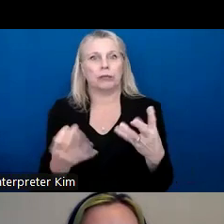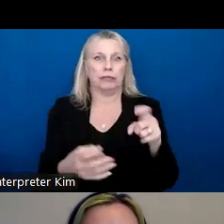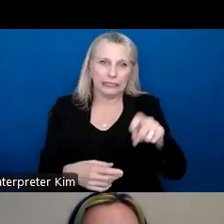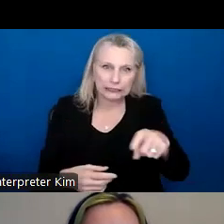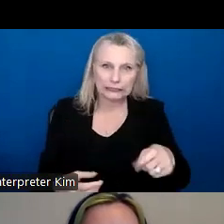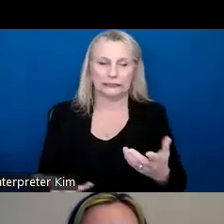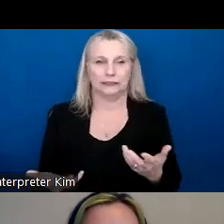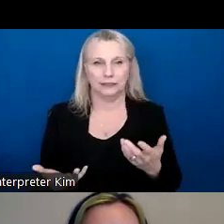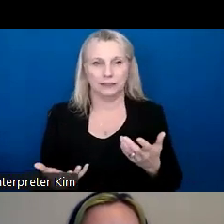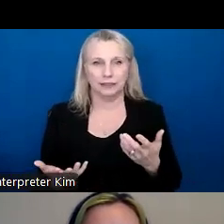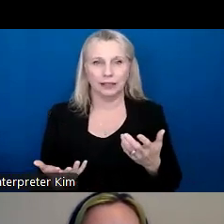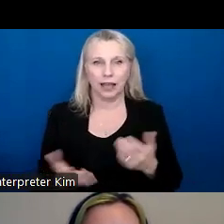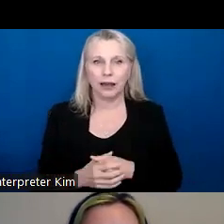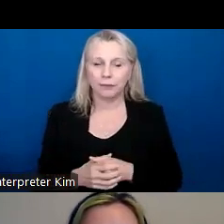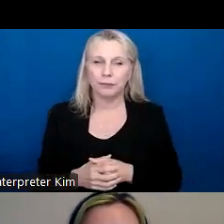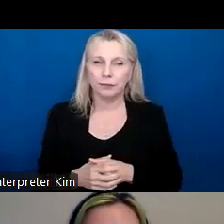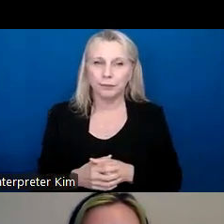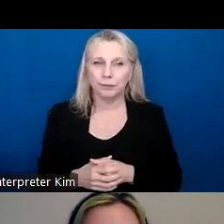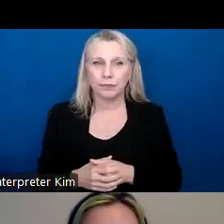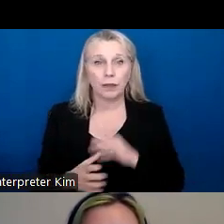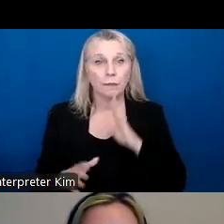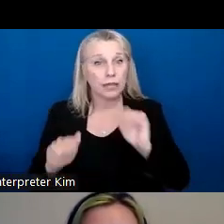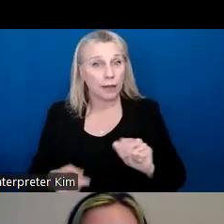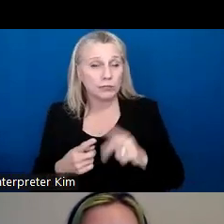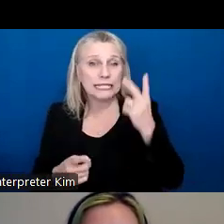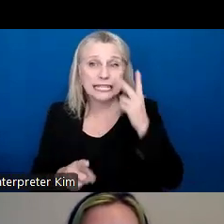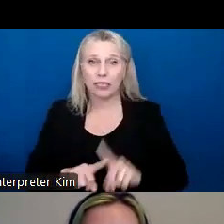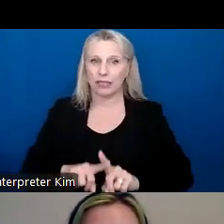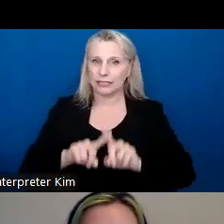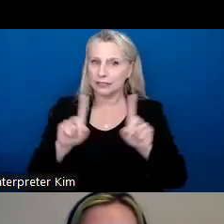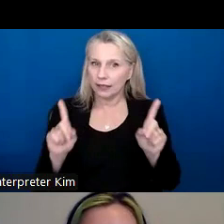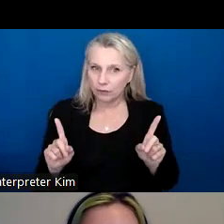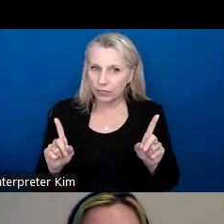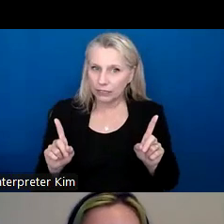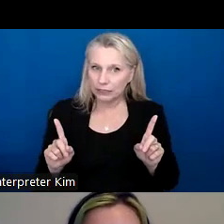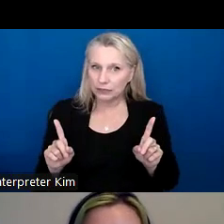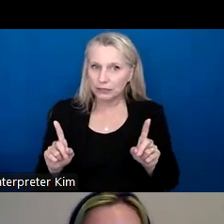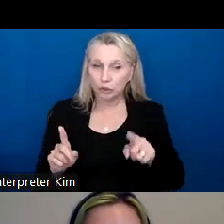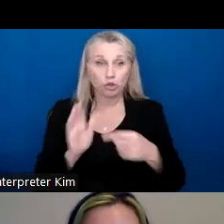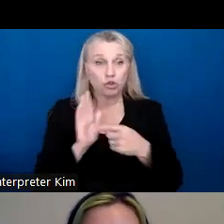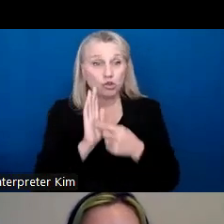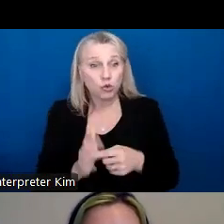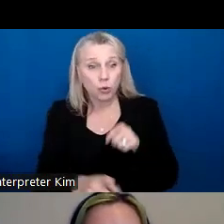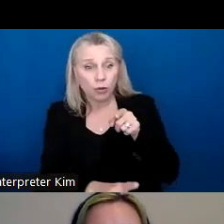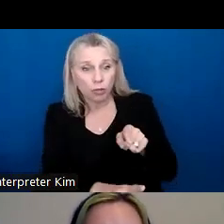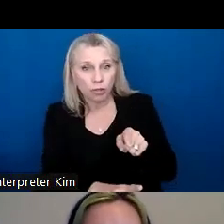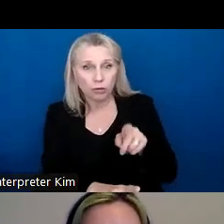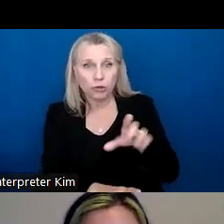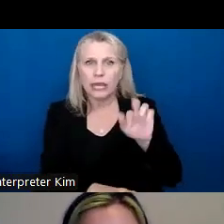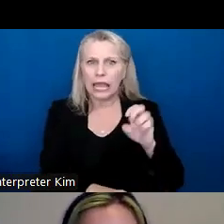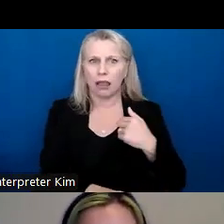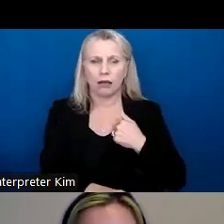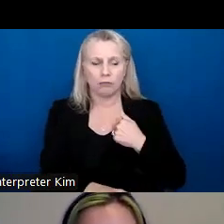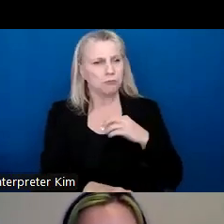um, and just being able to see the difference when you show a child that you care about them and you mean